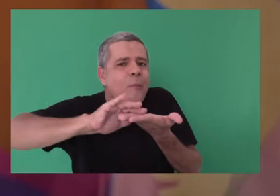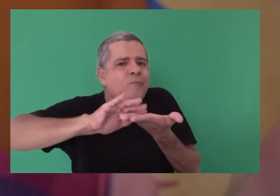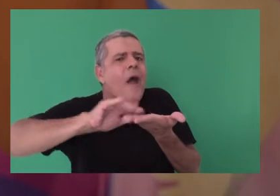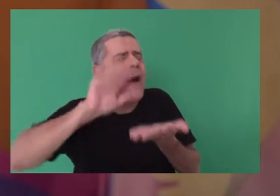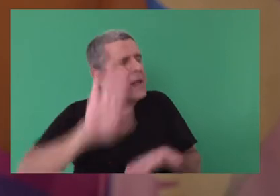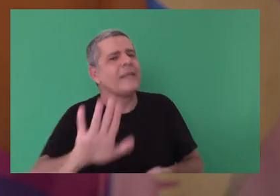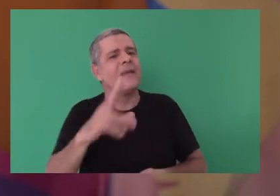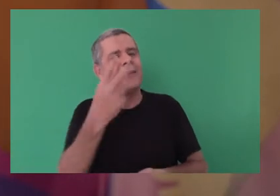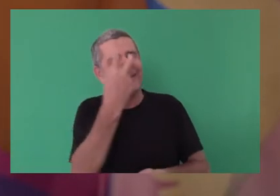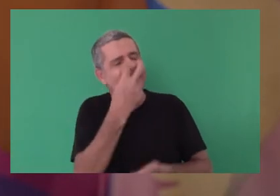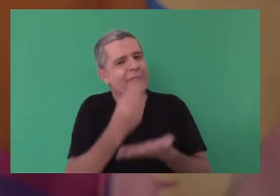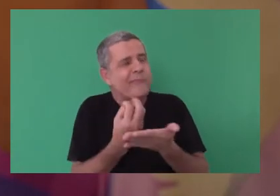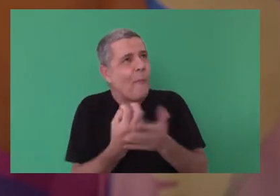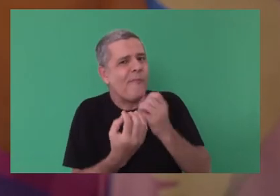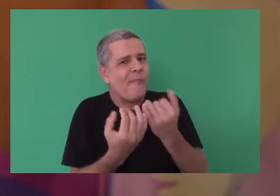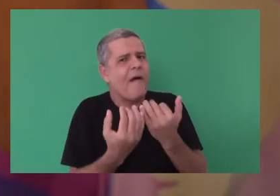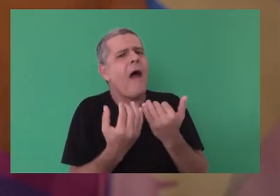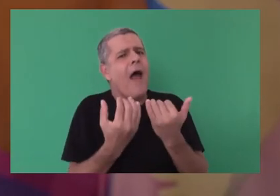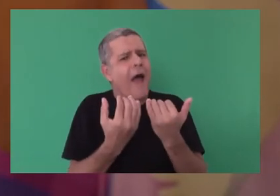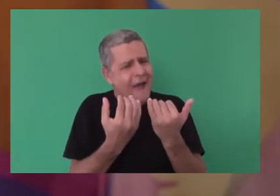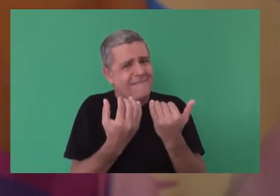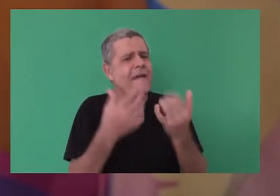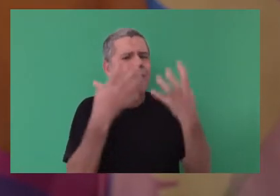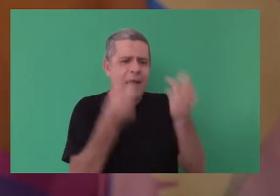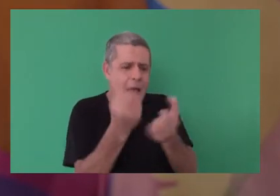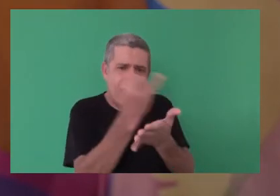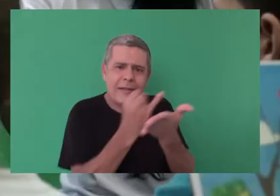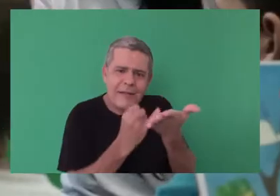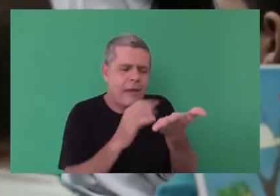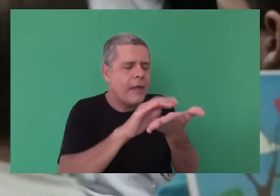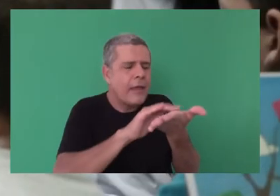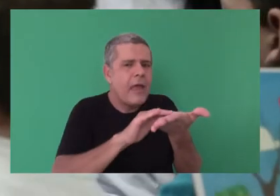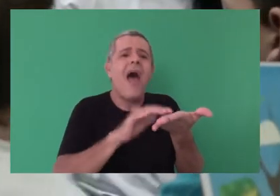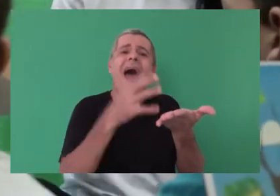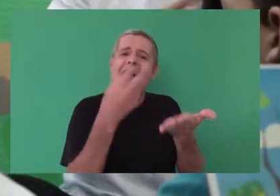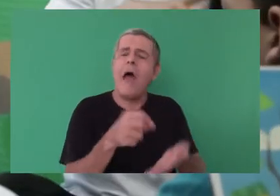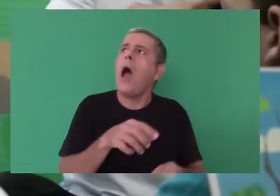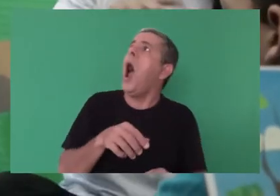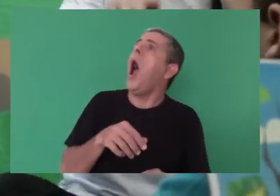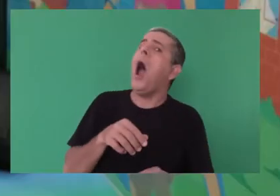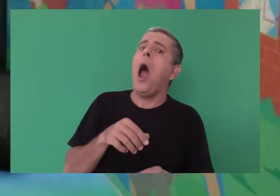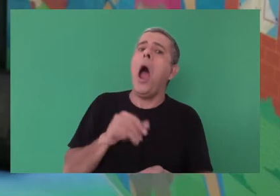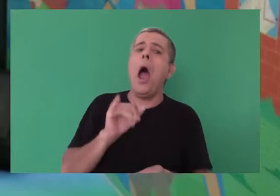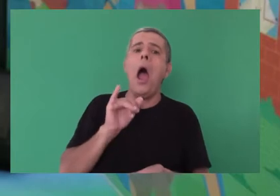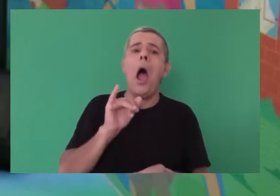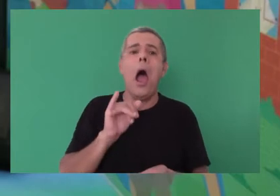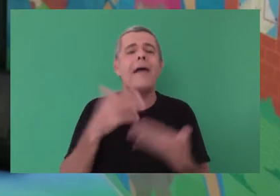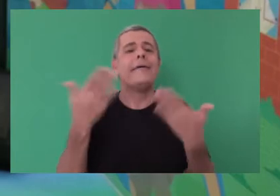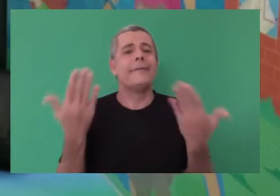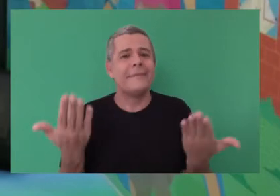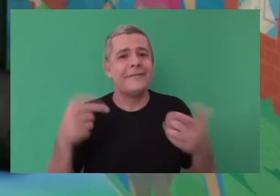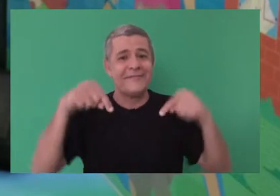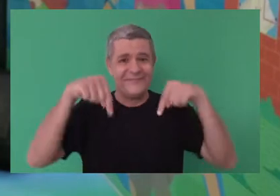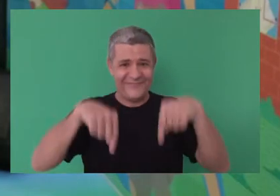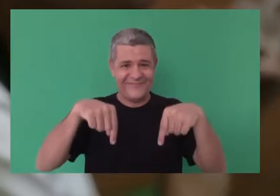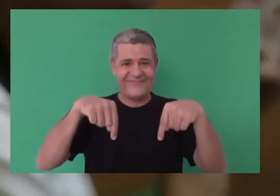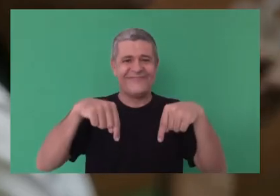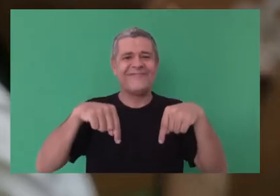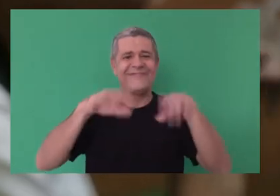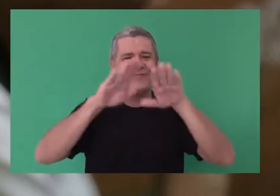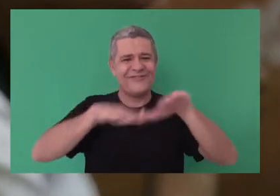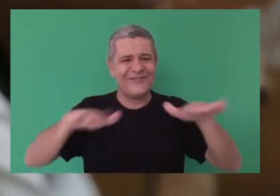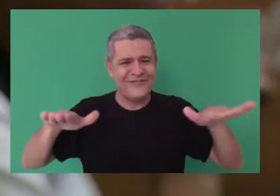That's braille. That's how blind people read and write. Patricia, actress. This section is the audio description